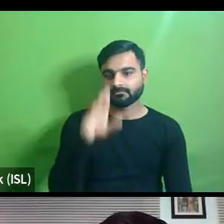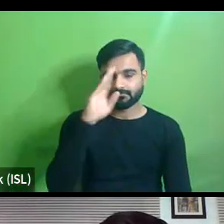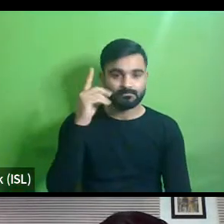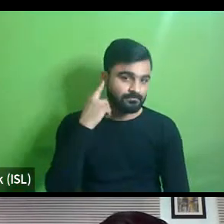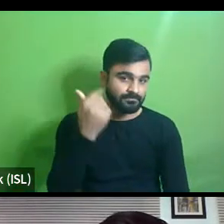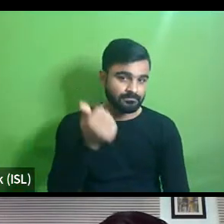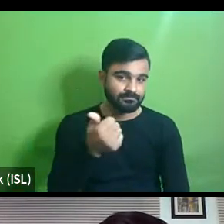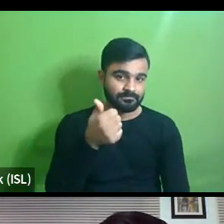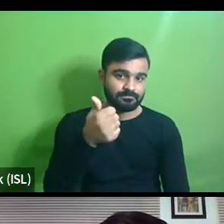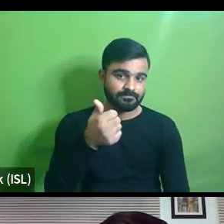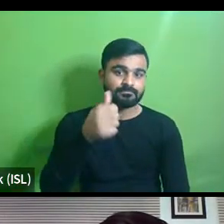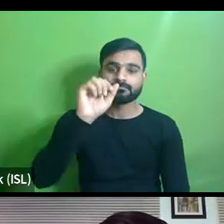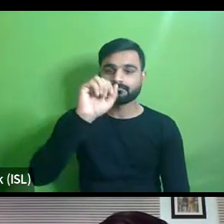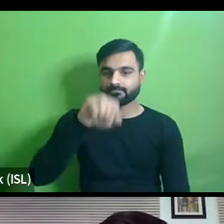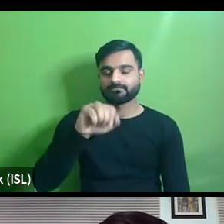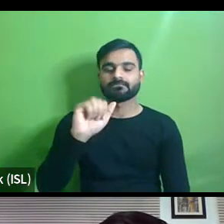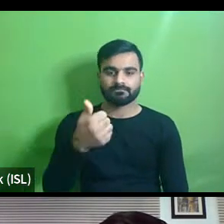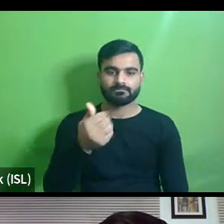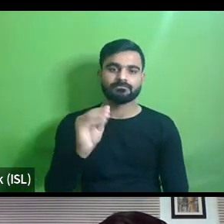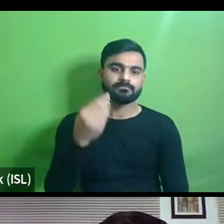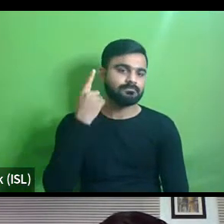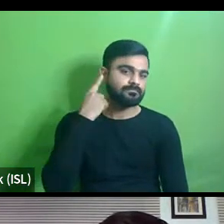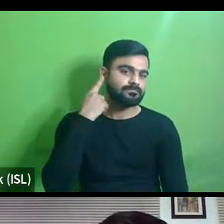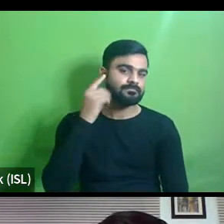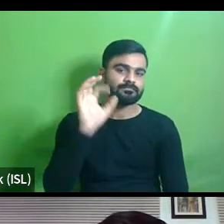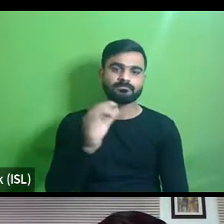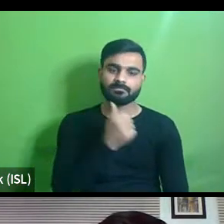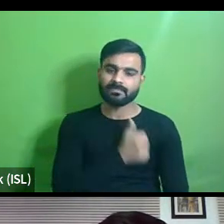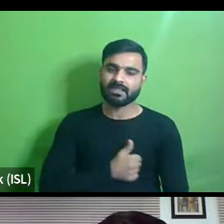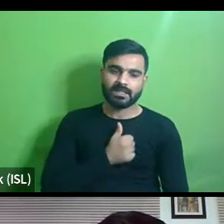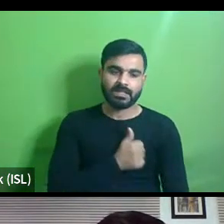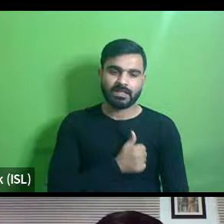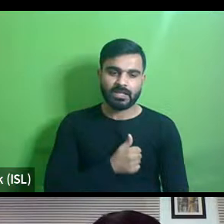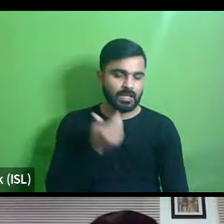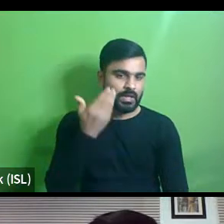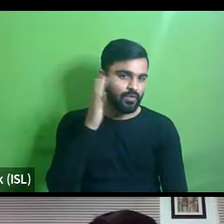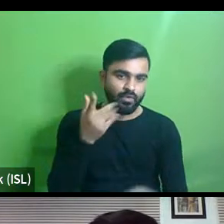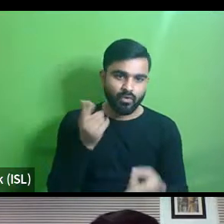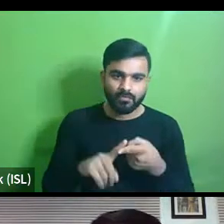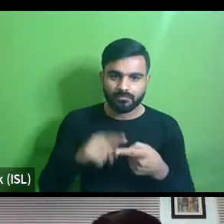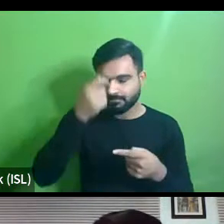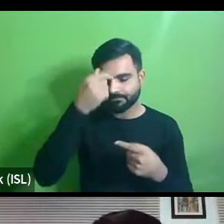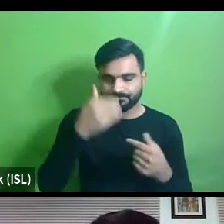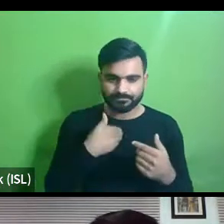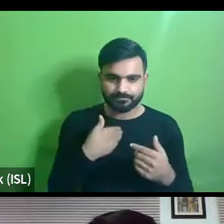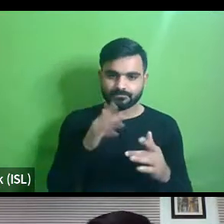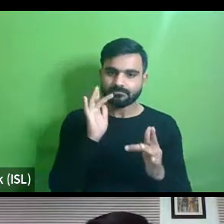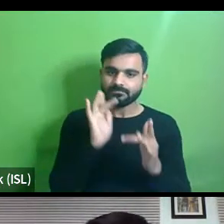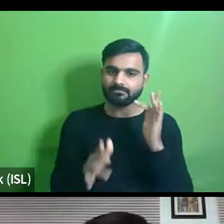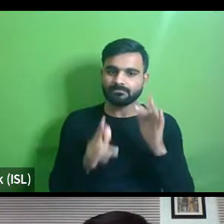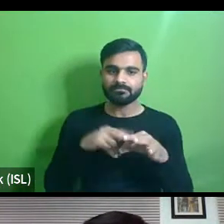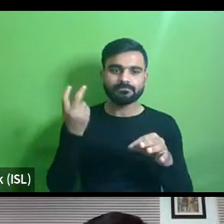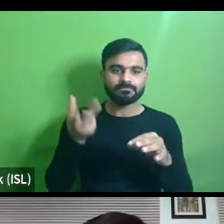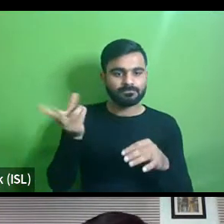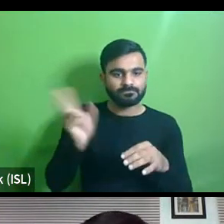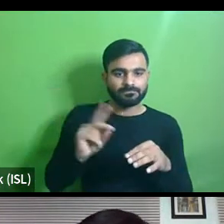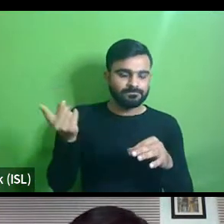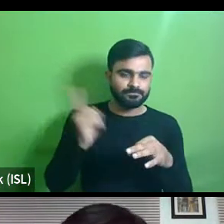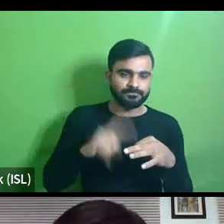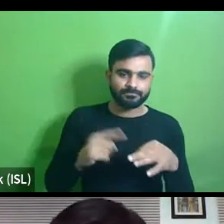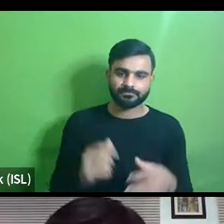you hear me yes we can hear you now oh great i'm so sorry i don't know what the problem was so i disconnected and rejoined and uh